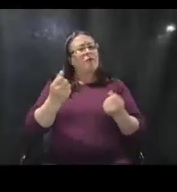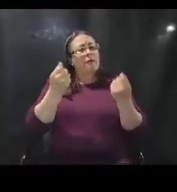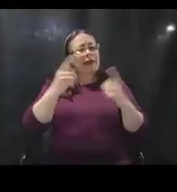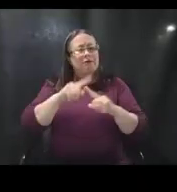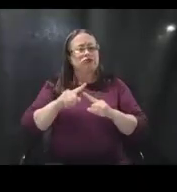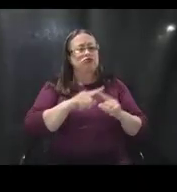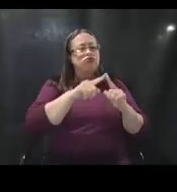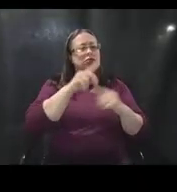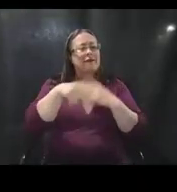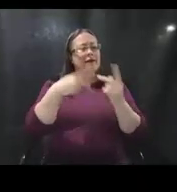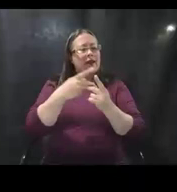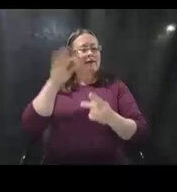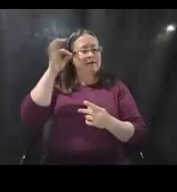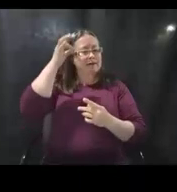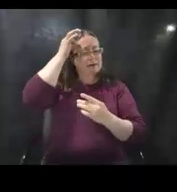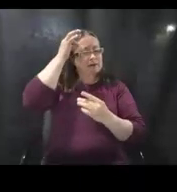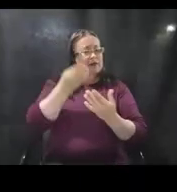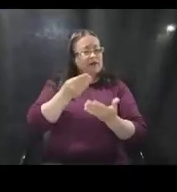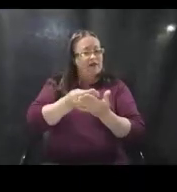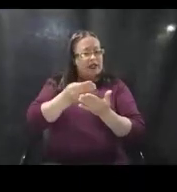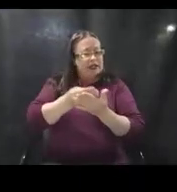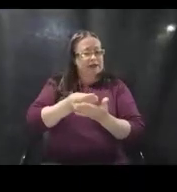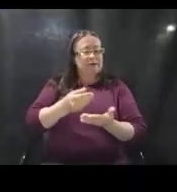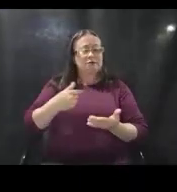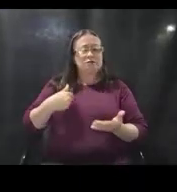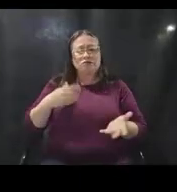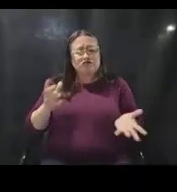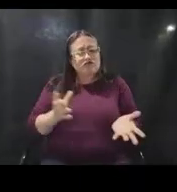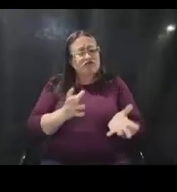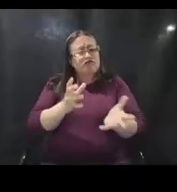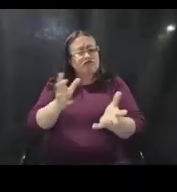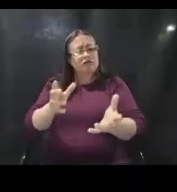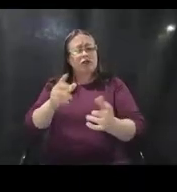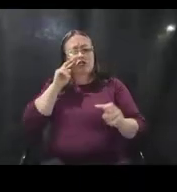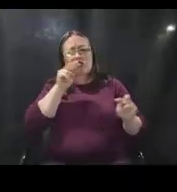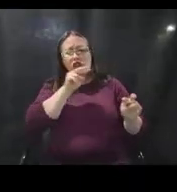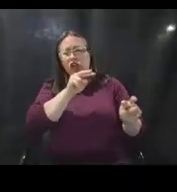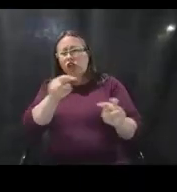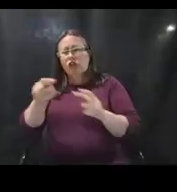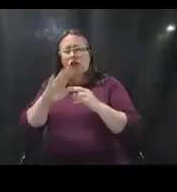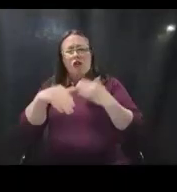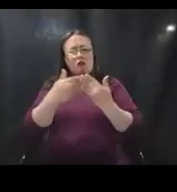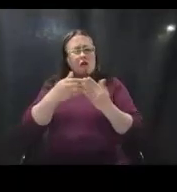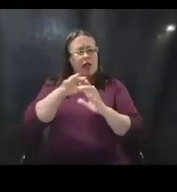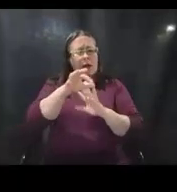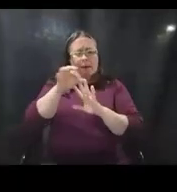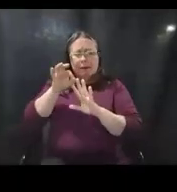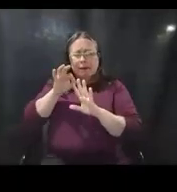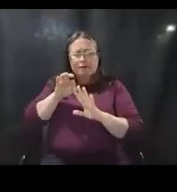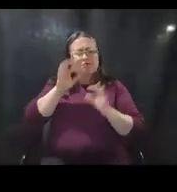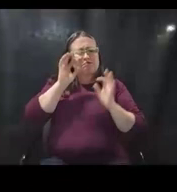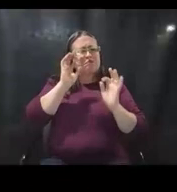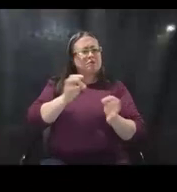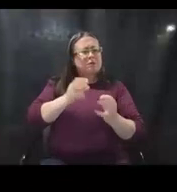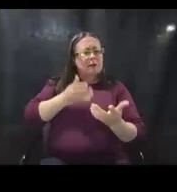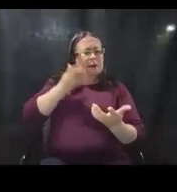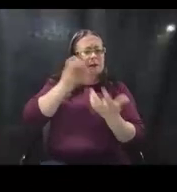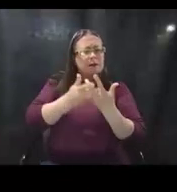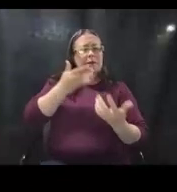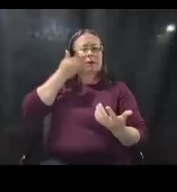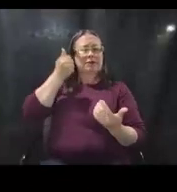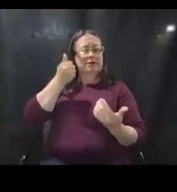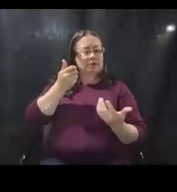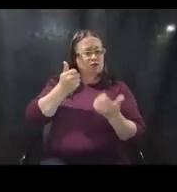federal funding. And we encourage applicants to look at all of their options and determine which one best meets their needs.